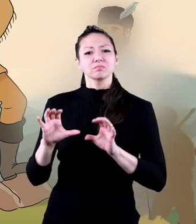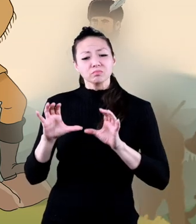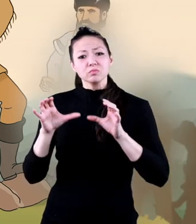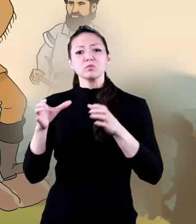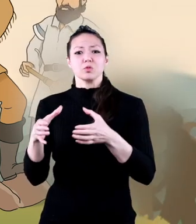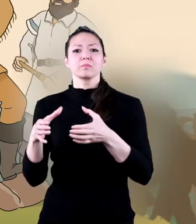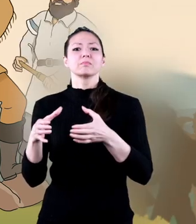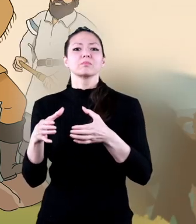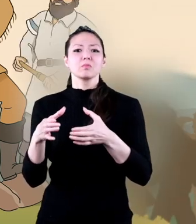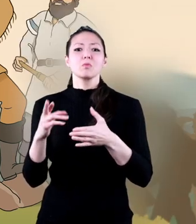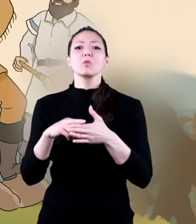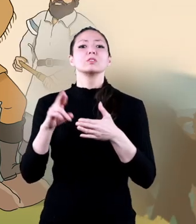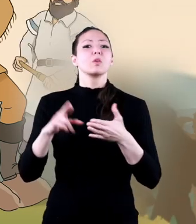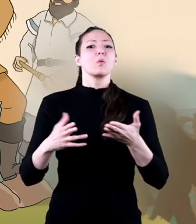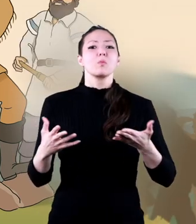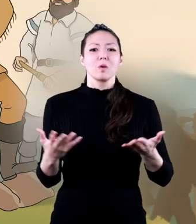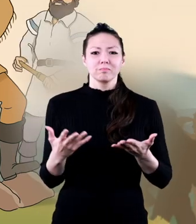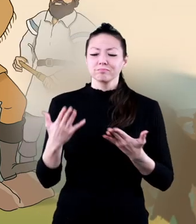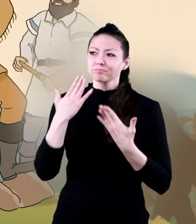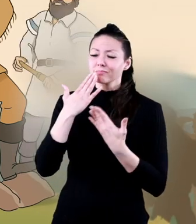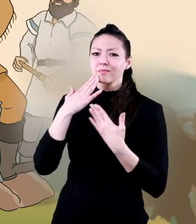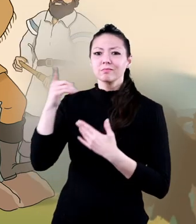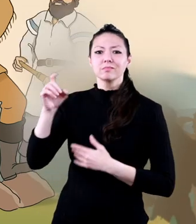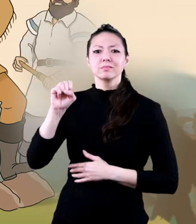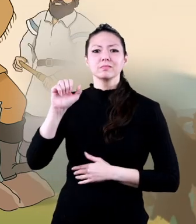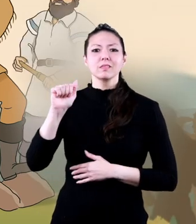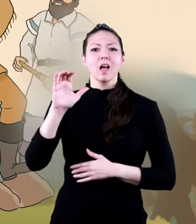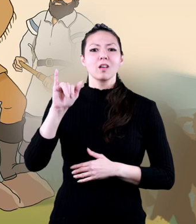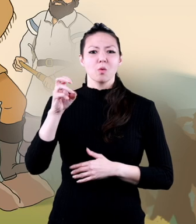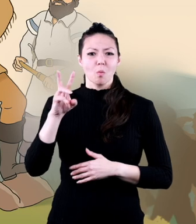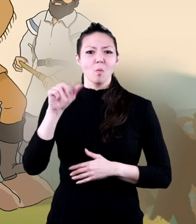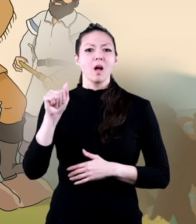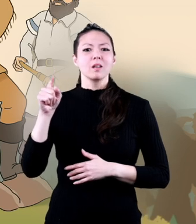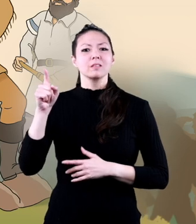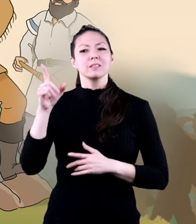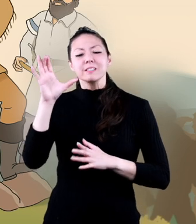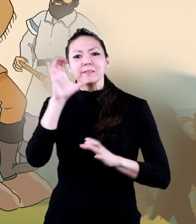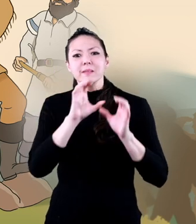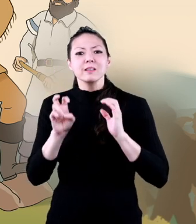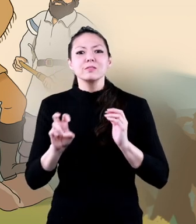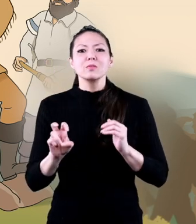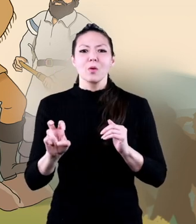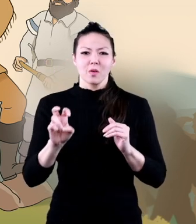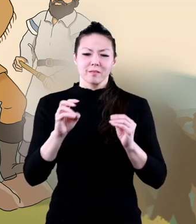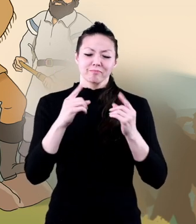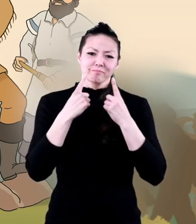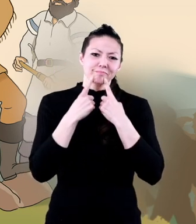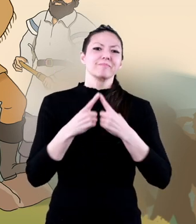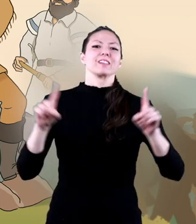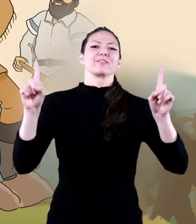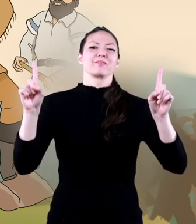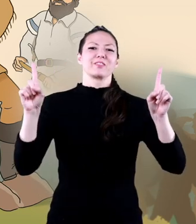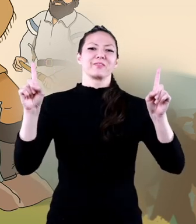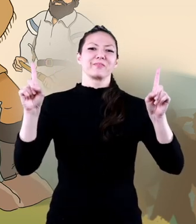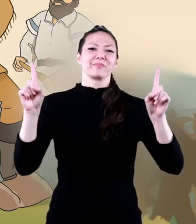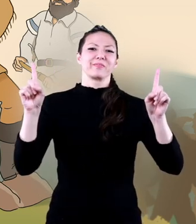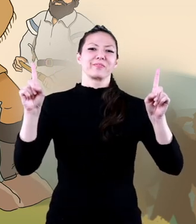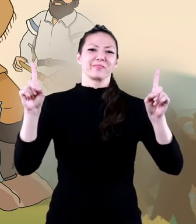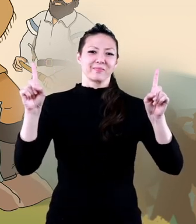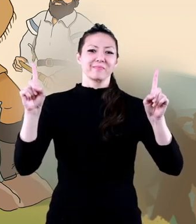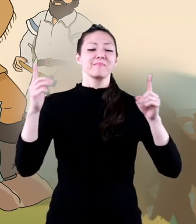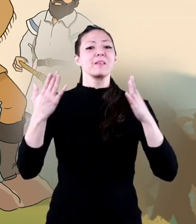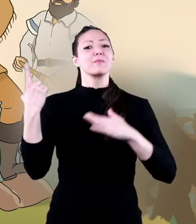efforts of their group produced results. And thanks to Sacagawea, the expedition was even more